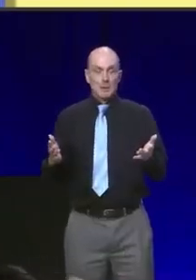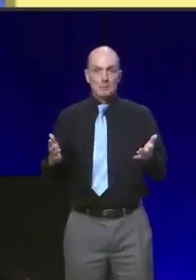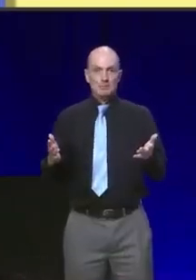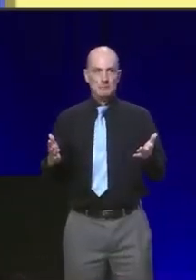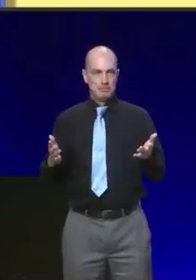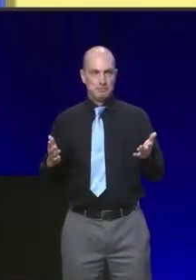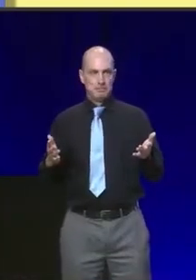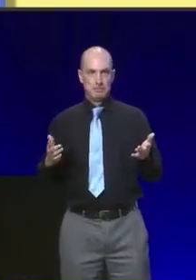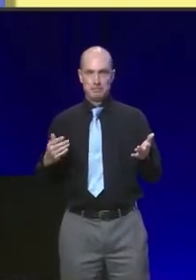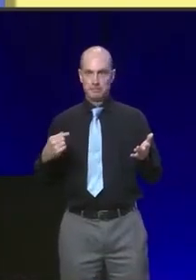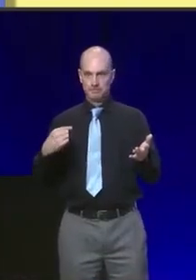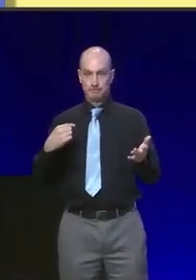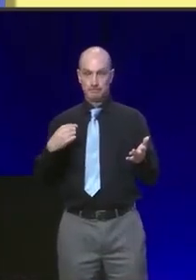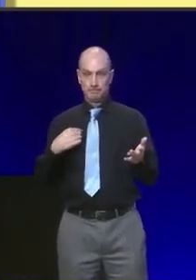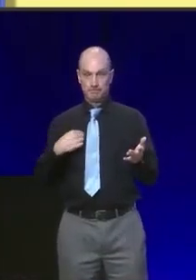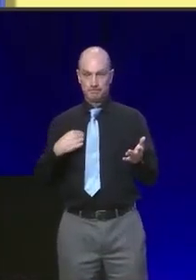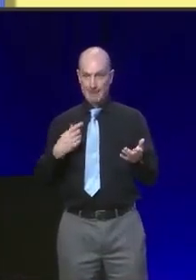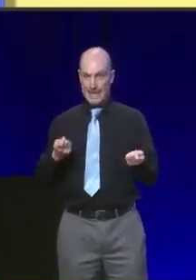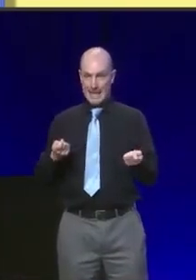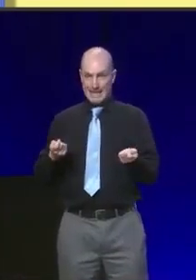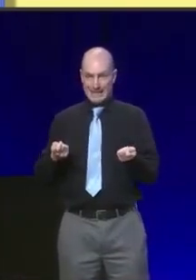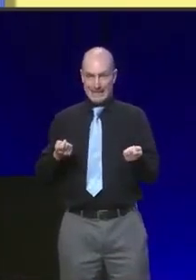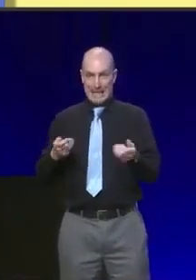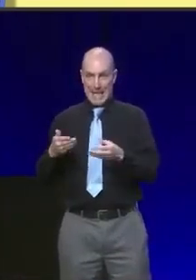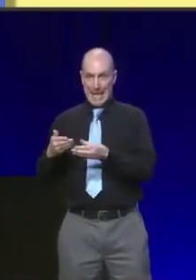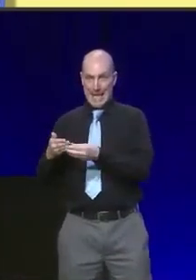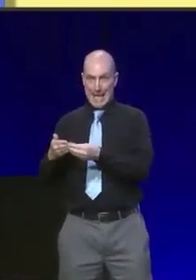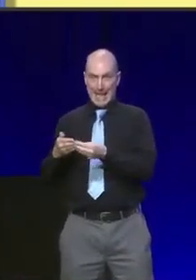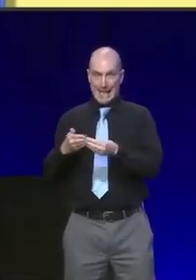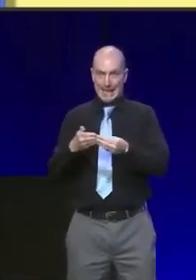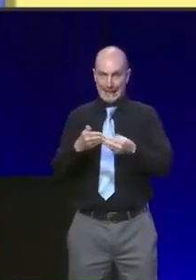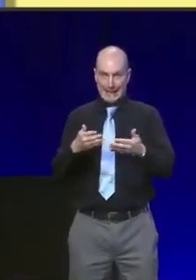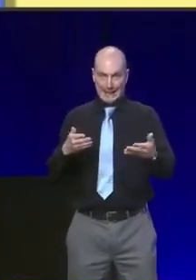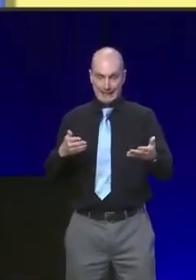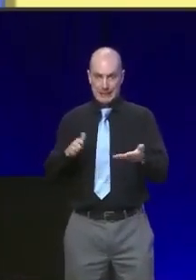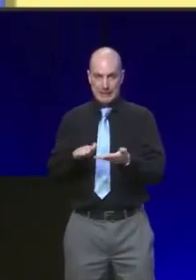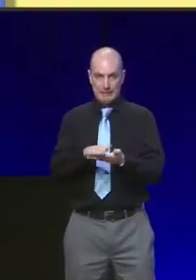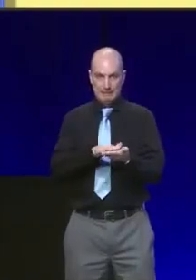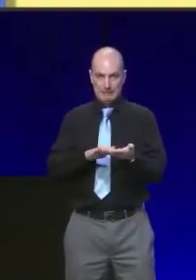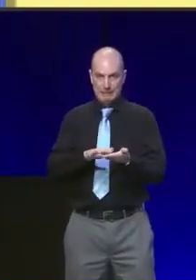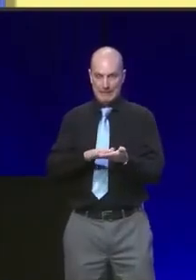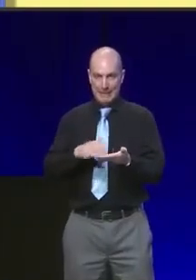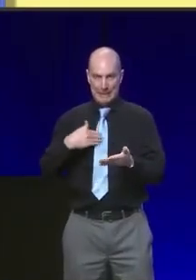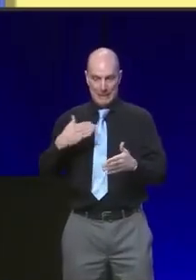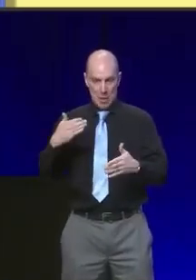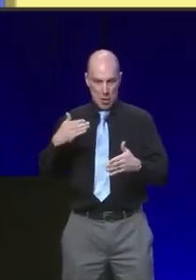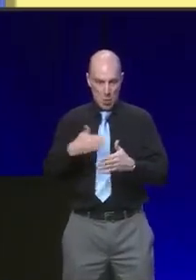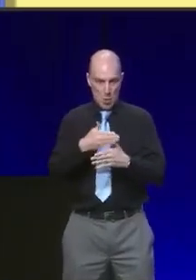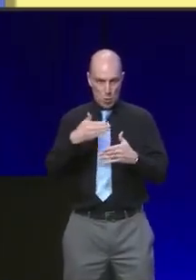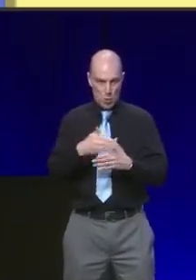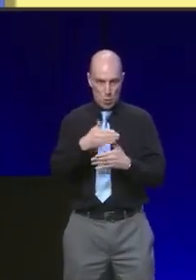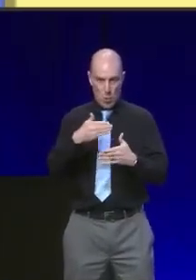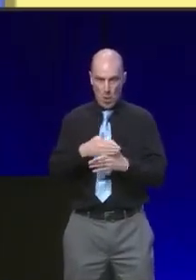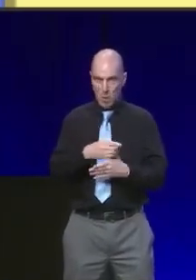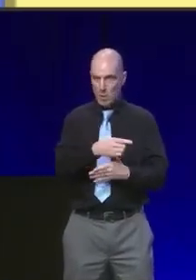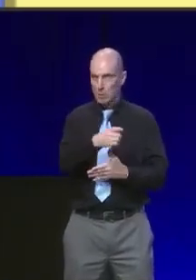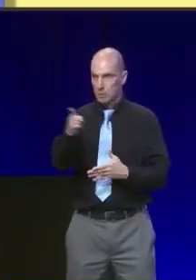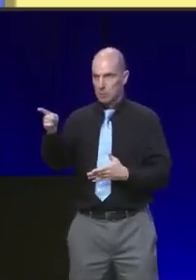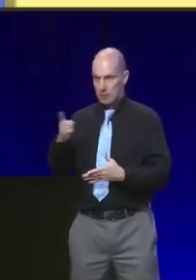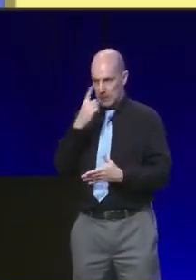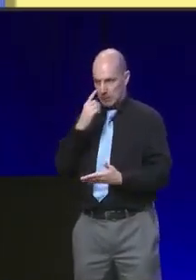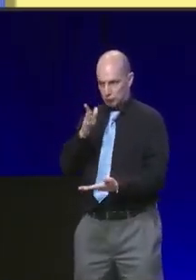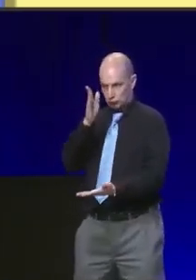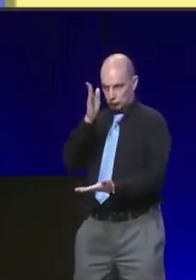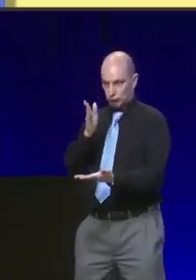So my leadership. It's about earning the right to be heard by delivering on the public's priorities.